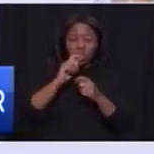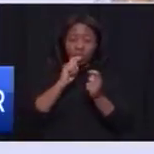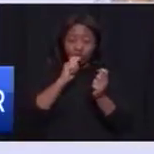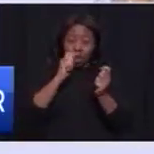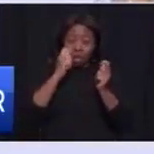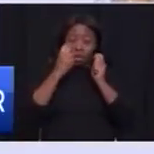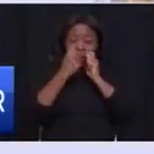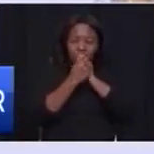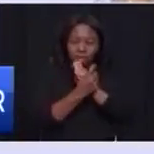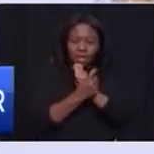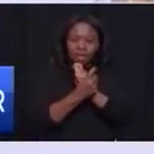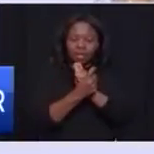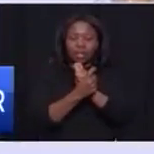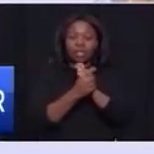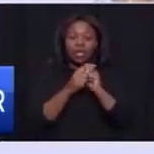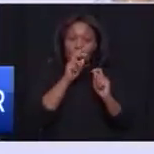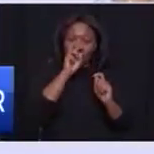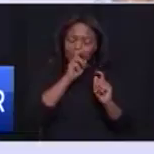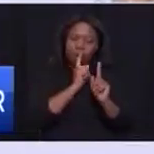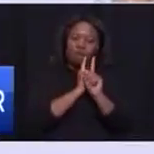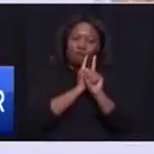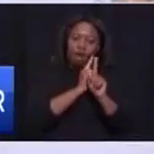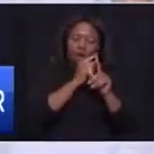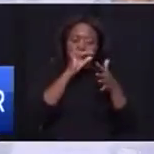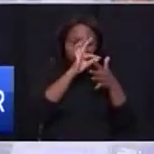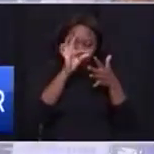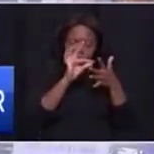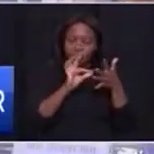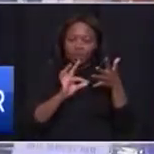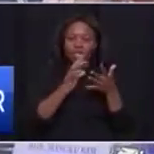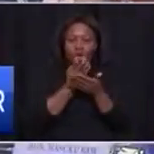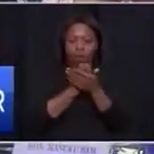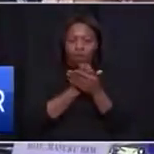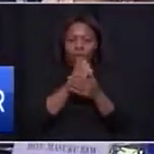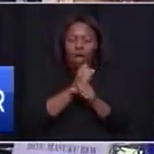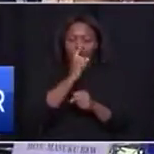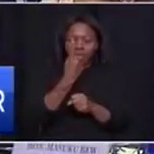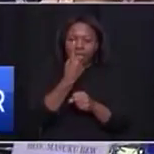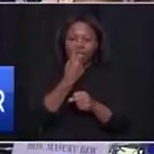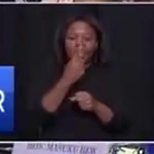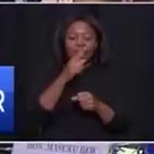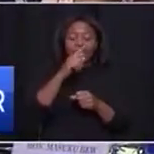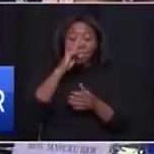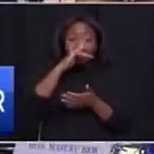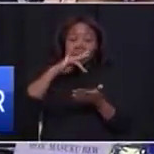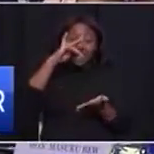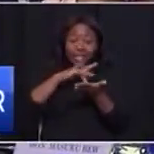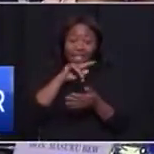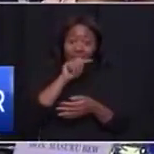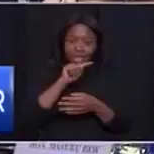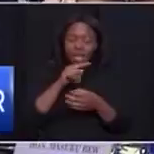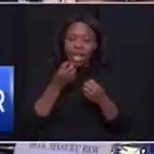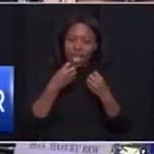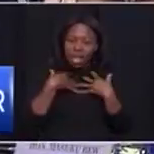will focus on the following key sectors of Hauden's economy, and these are the sectors that have greatest potential